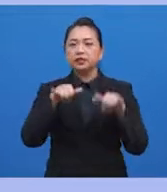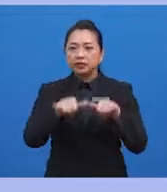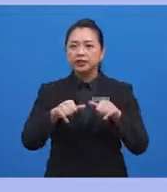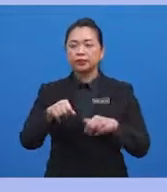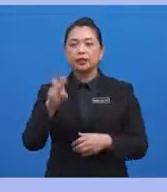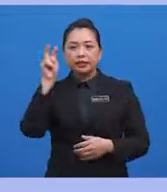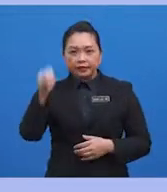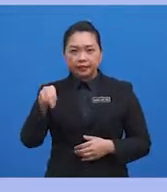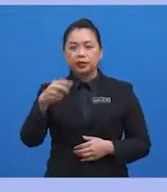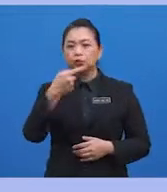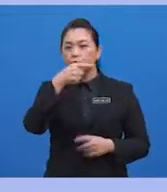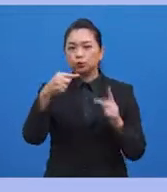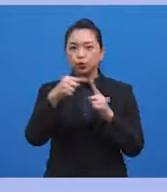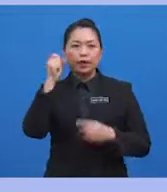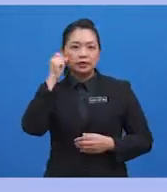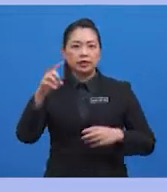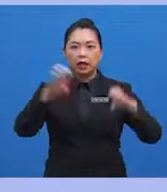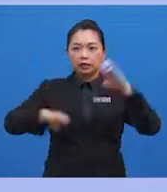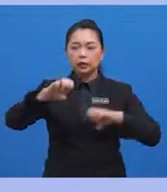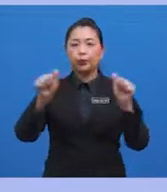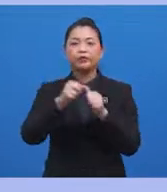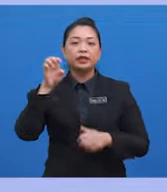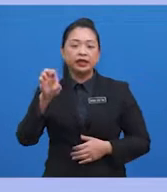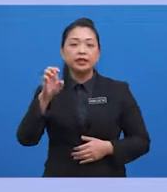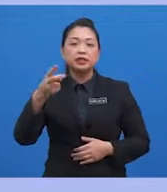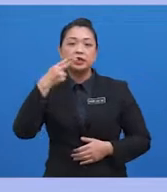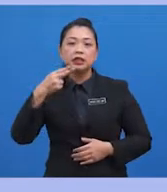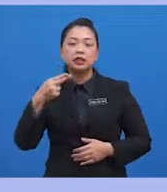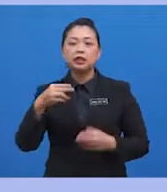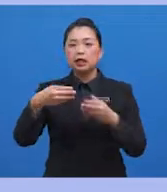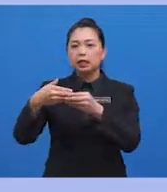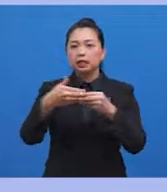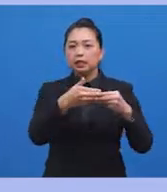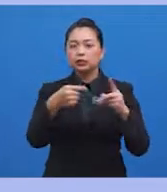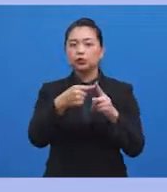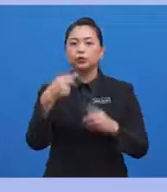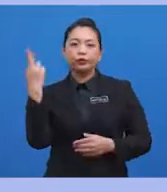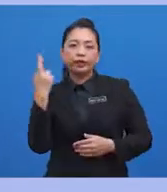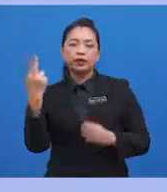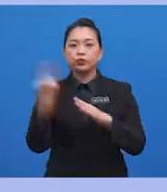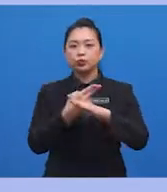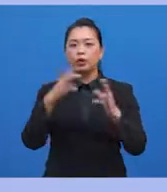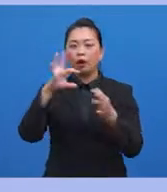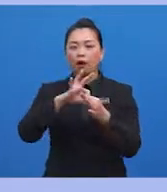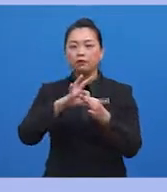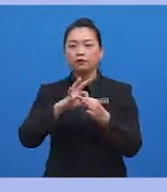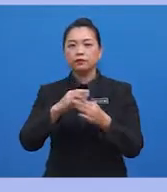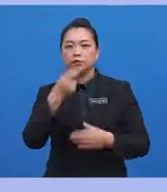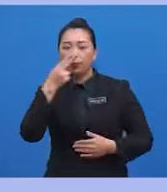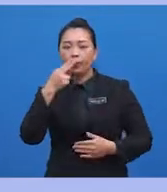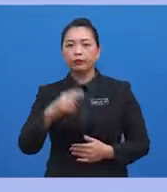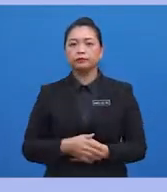to understand if experimenting with e-cigarettes leads to regular use of smokable tobacco.